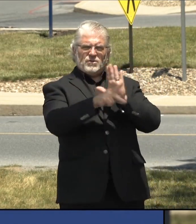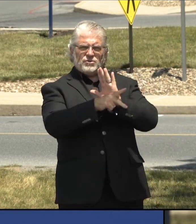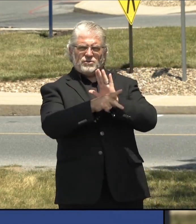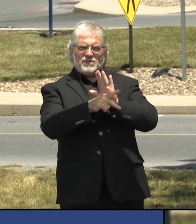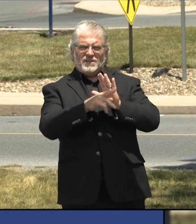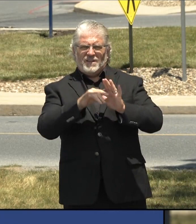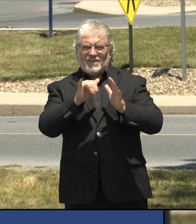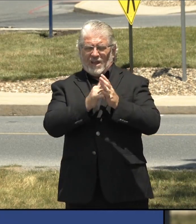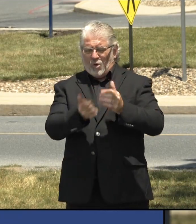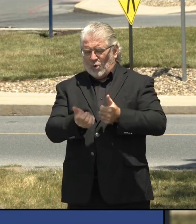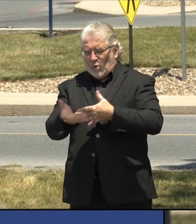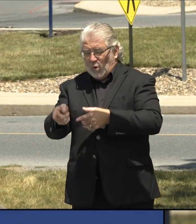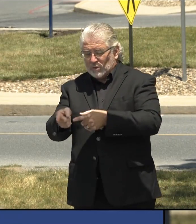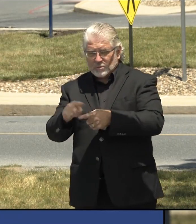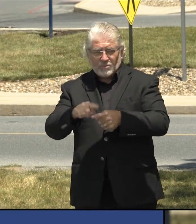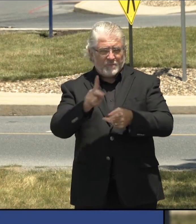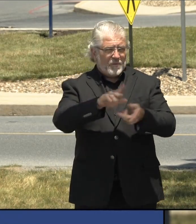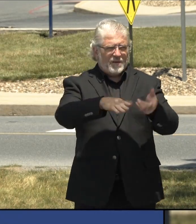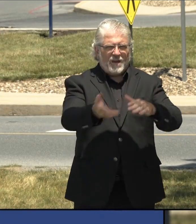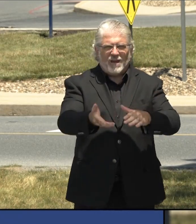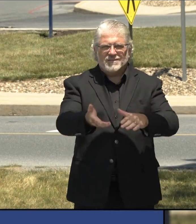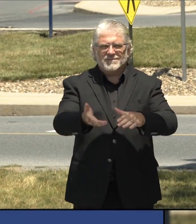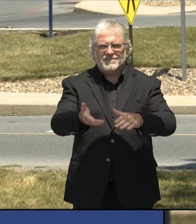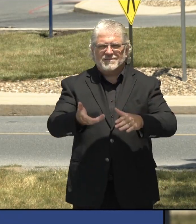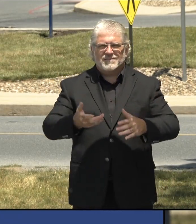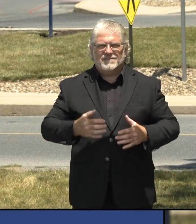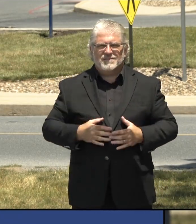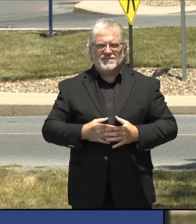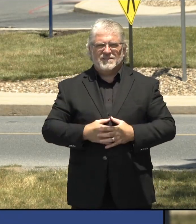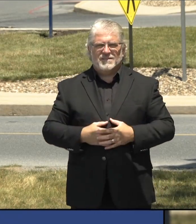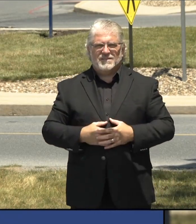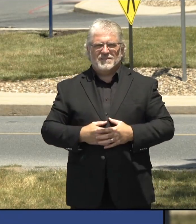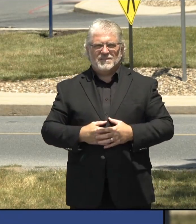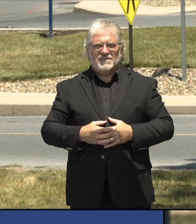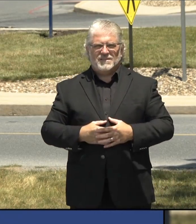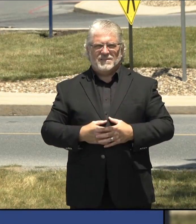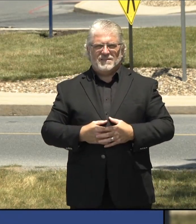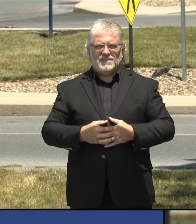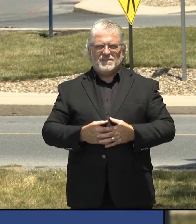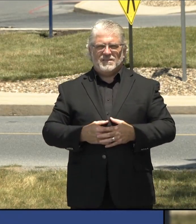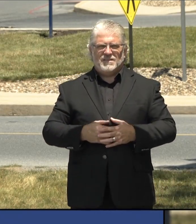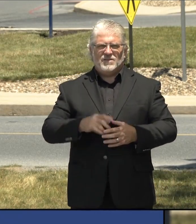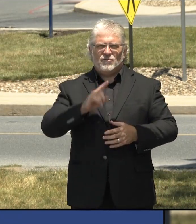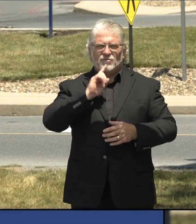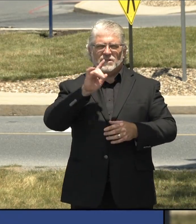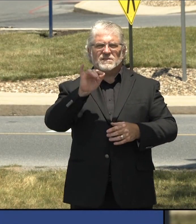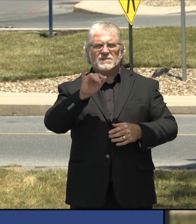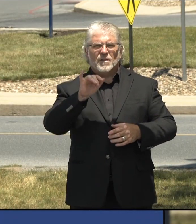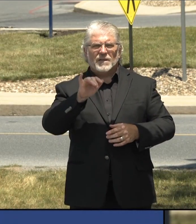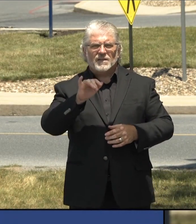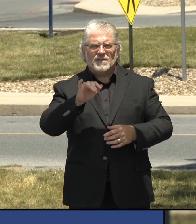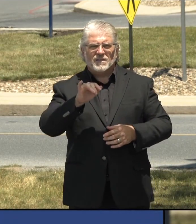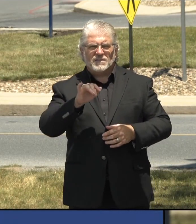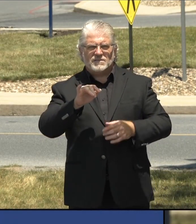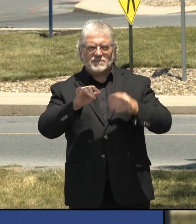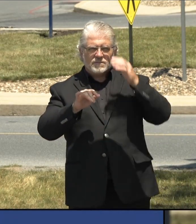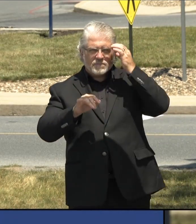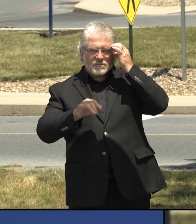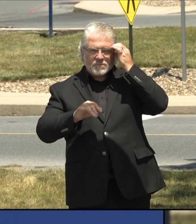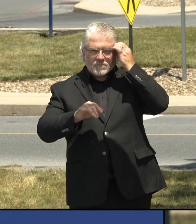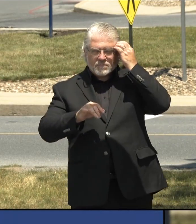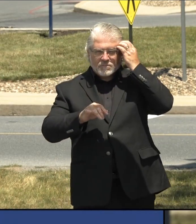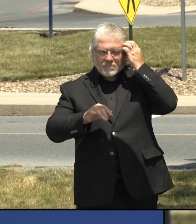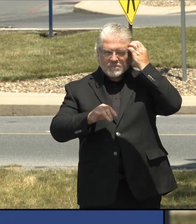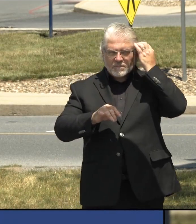correct. We had 68 to 70% of the deaths in Pennsylvania were in nursing homes, which is higher than many states and actually